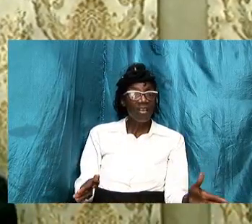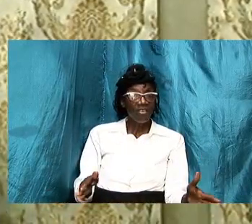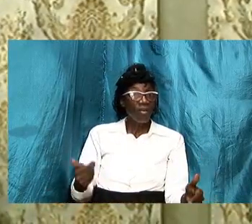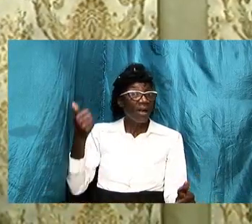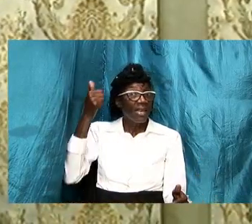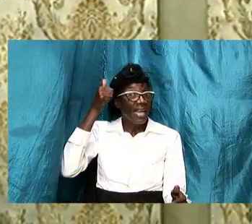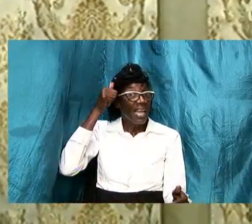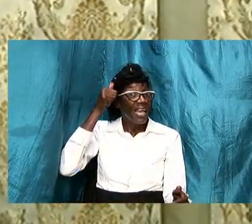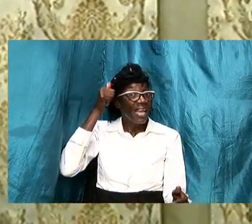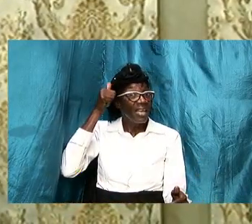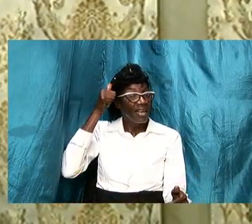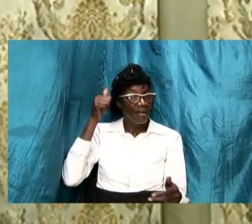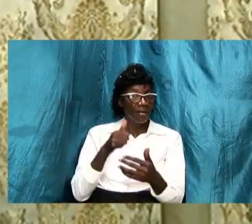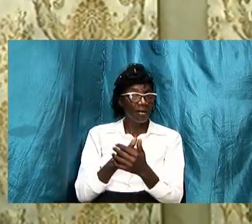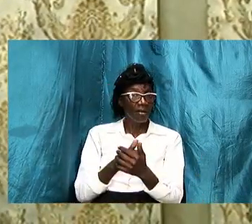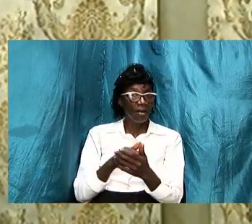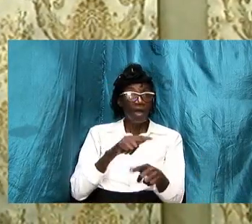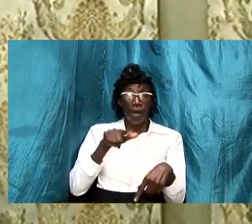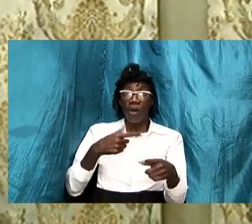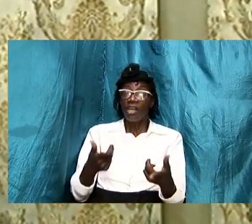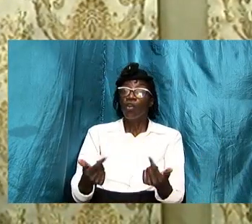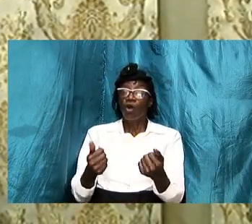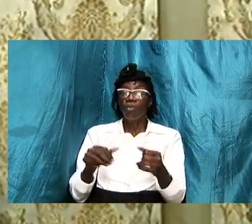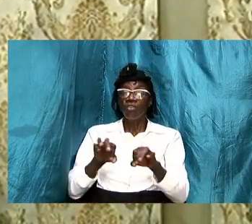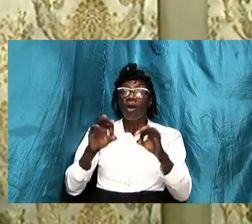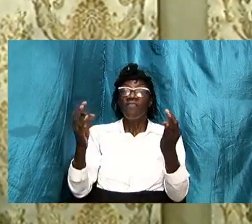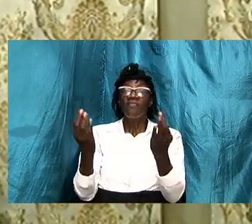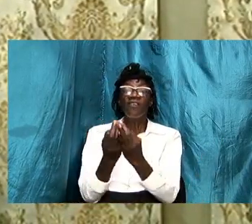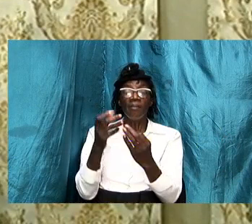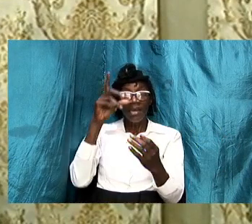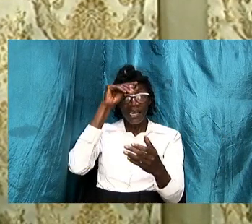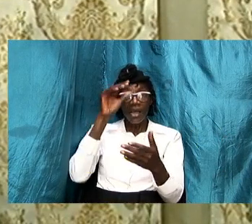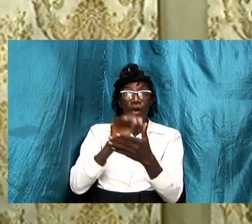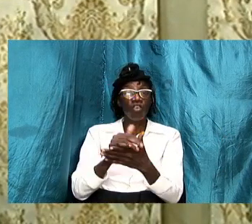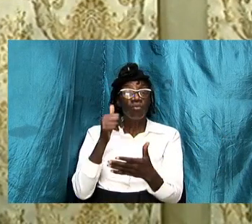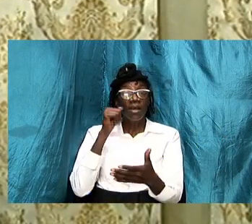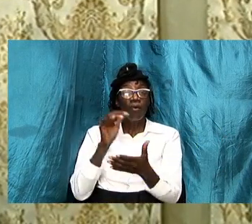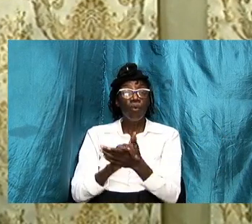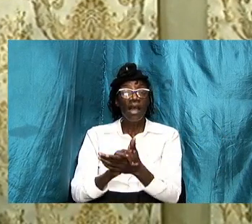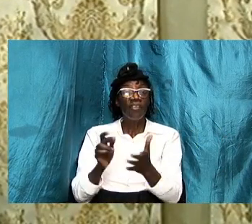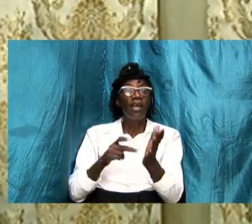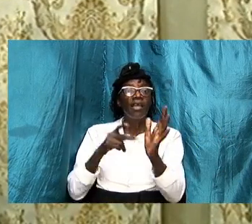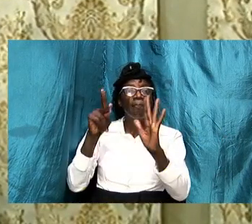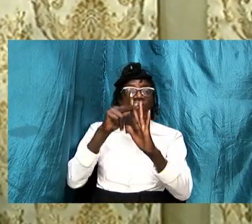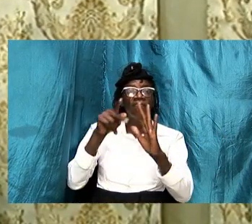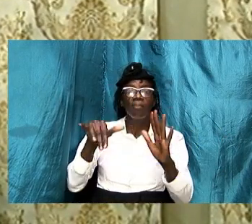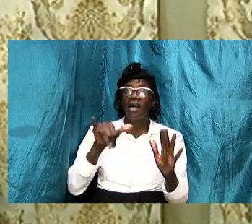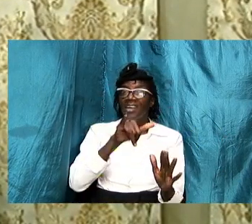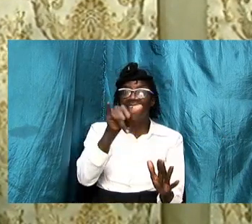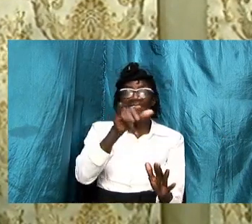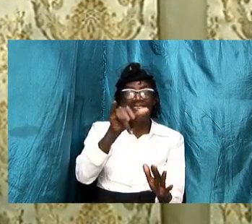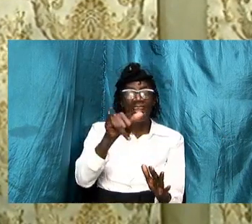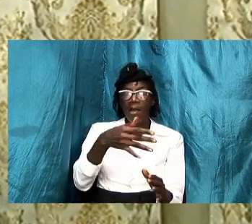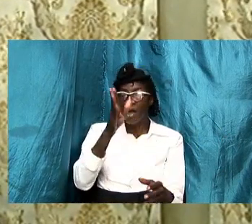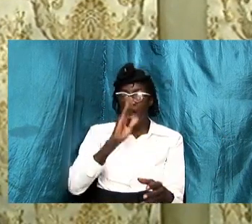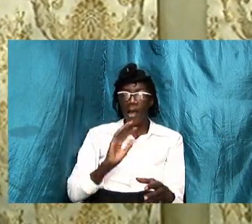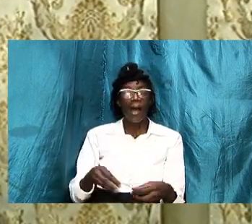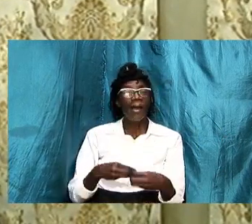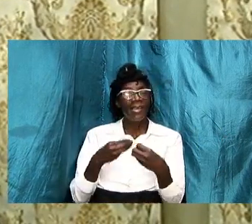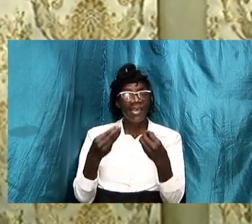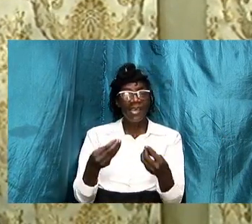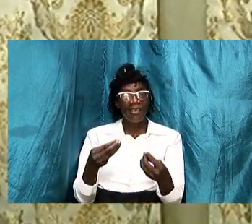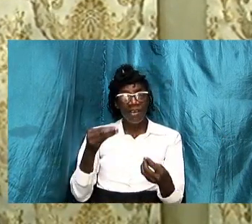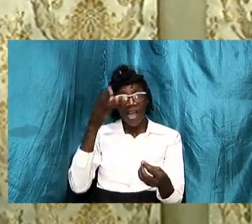now when it comes to the family to the husband and wife the principle is the same the god has given the husband